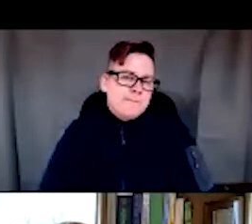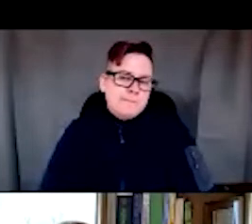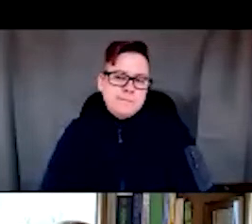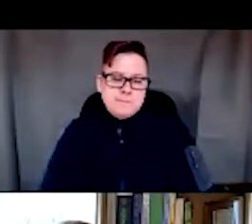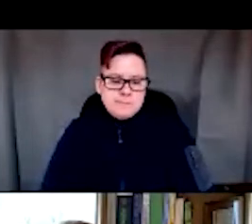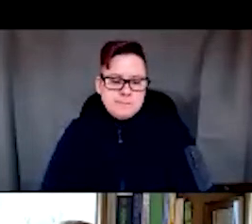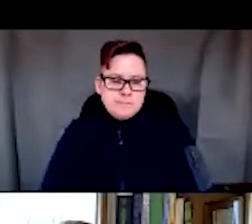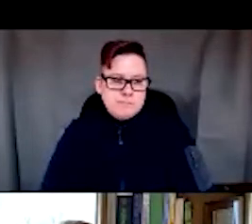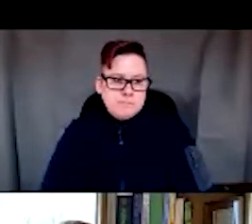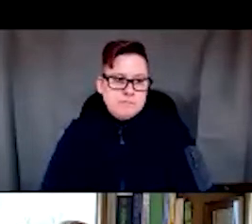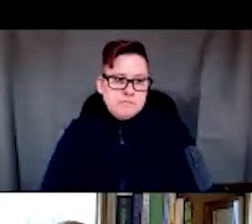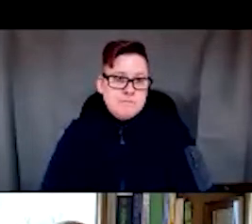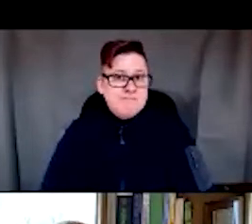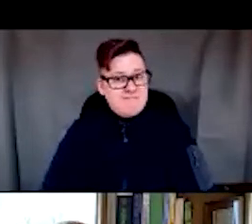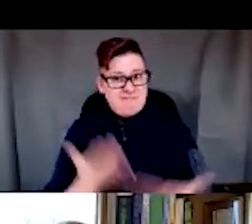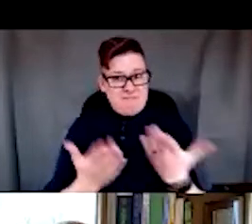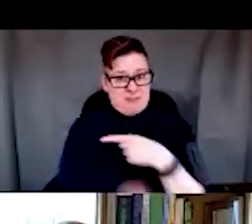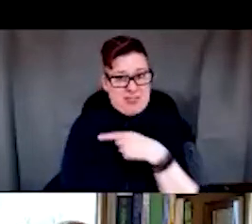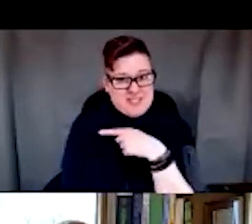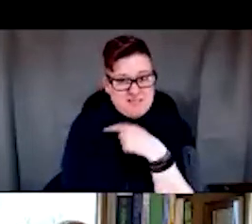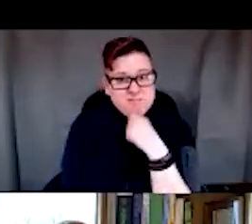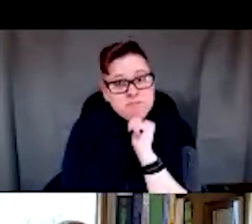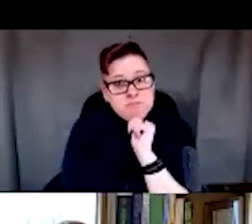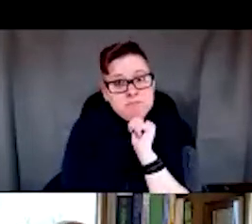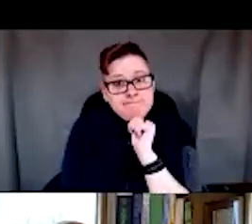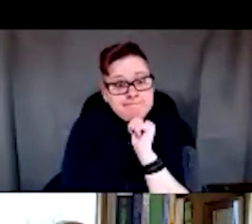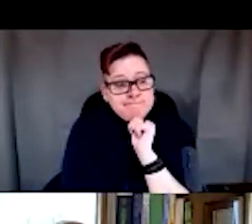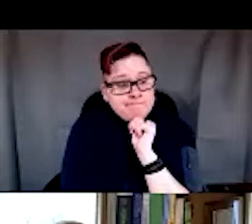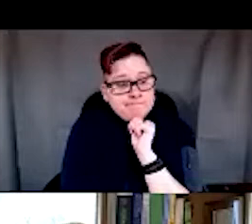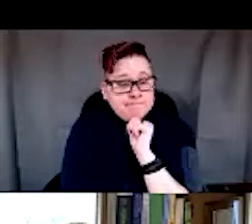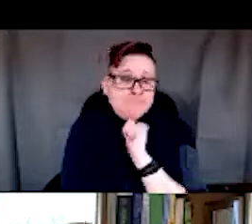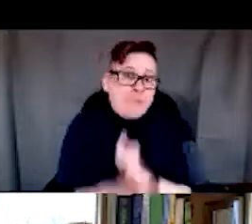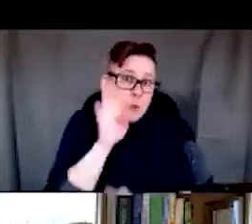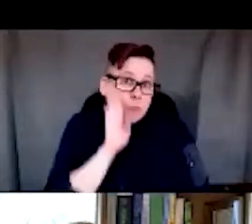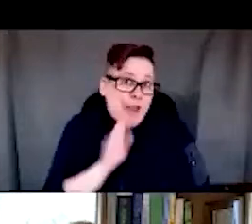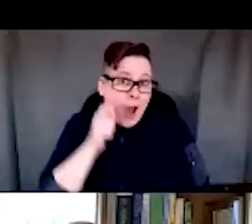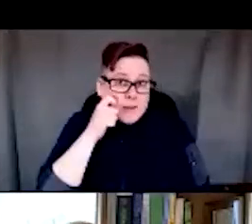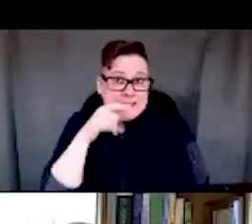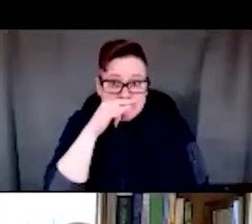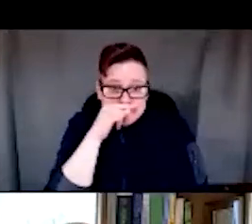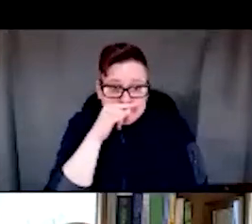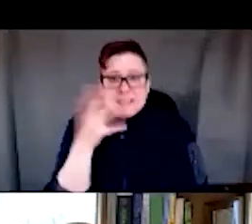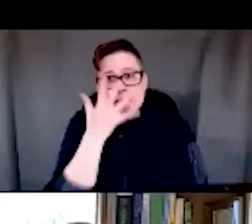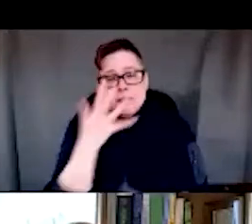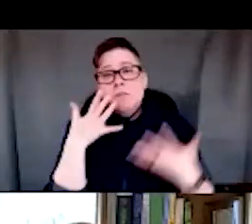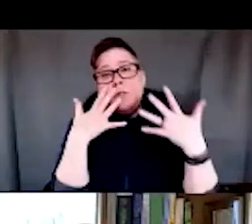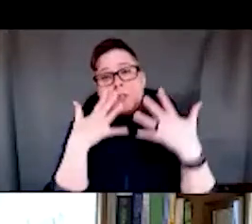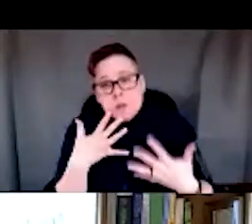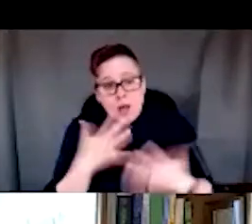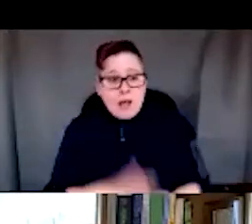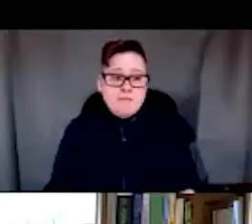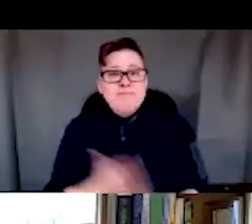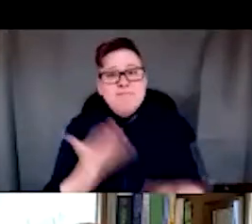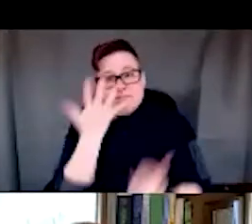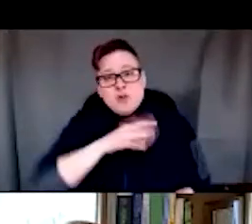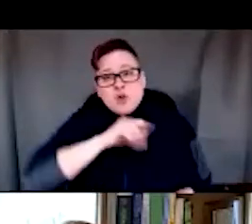Did some of you picture something like this? A brown-skinned child that appears very sad, perhaps